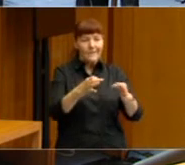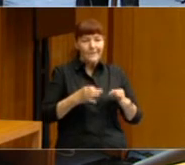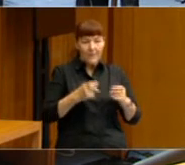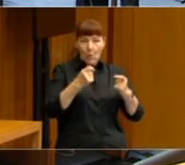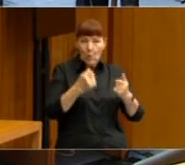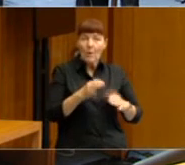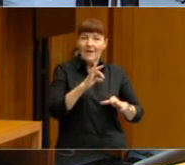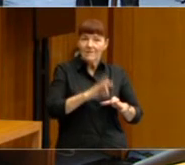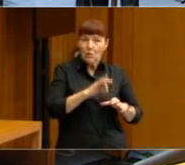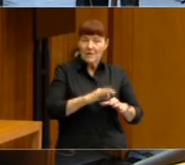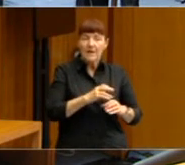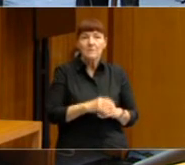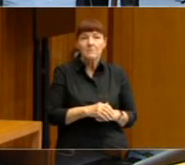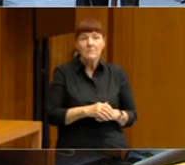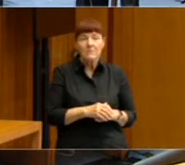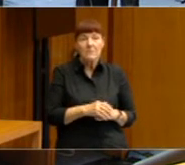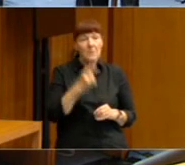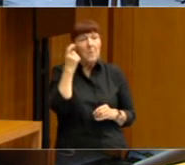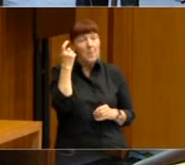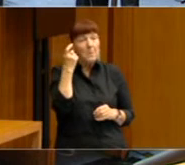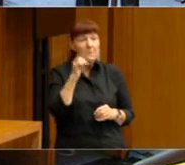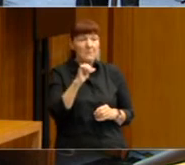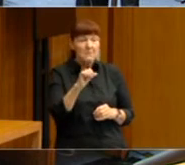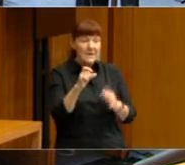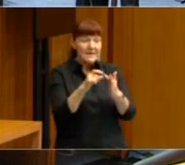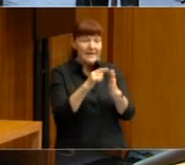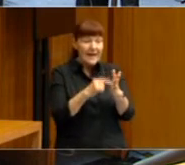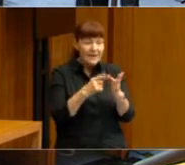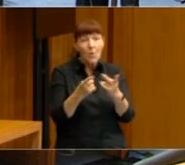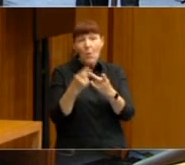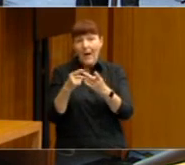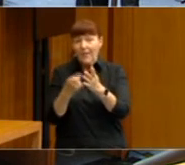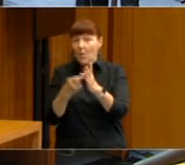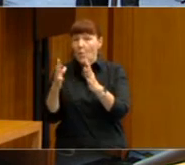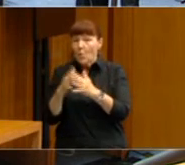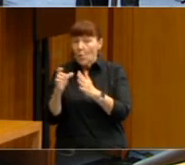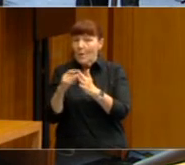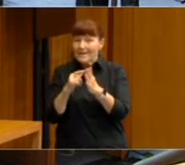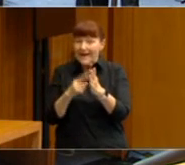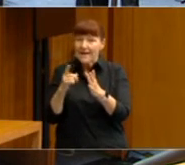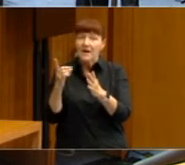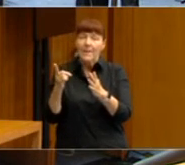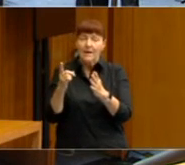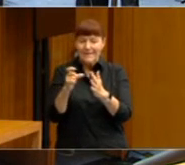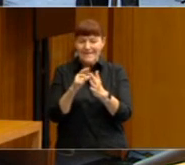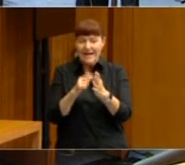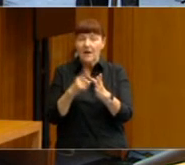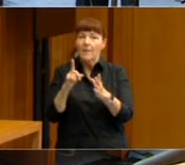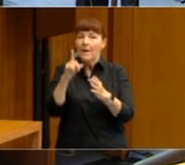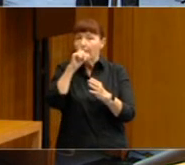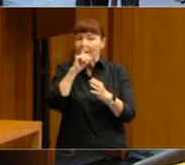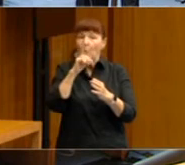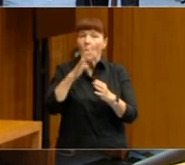Is there information in the data or are there raw data about what people want for